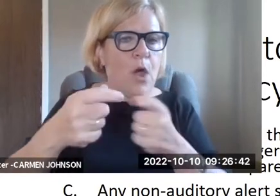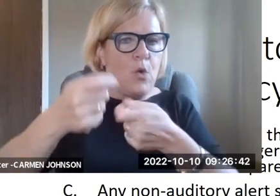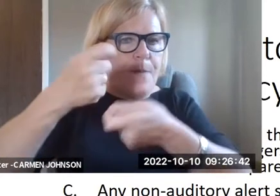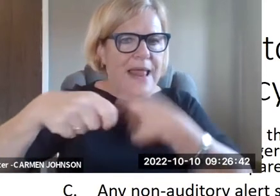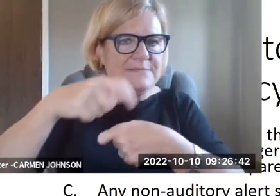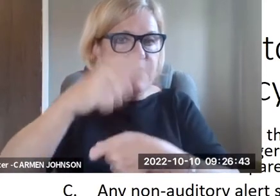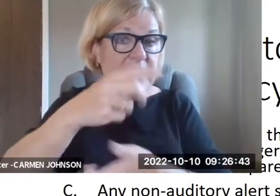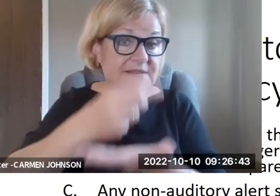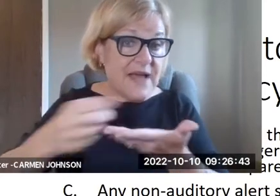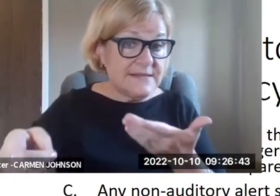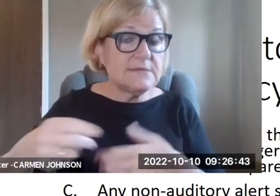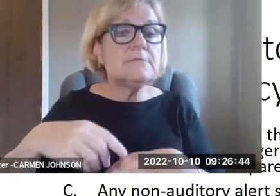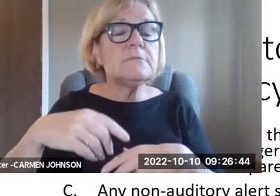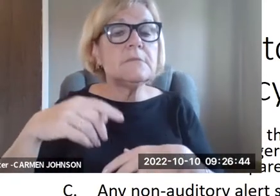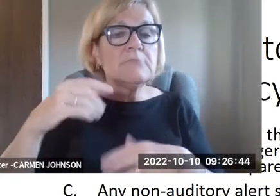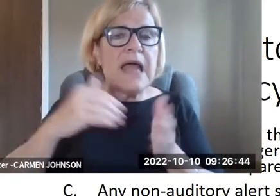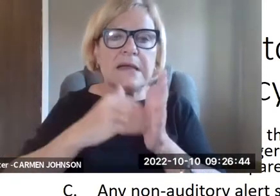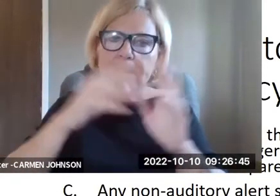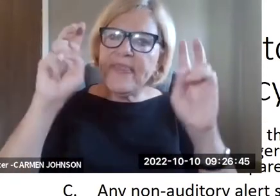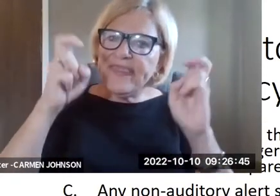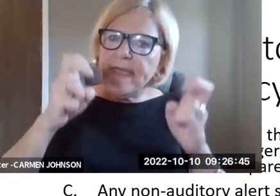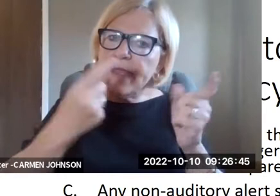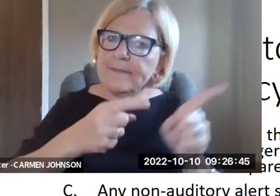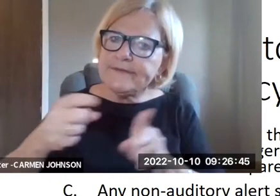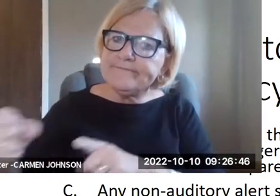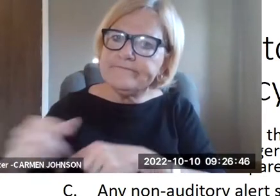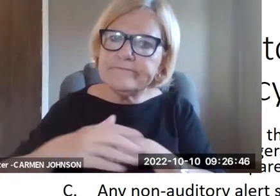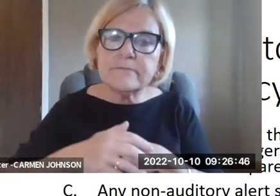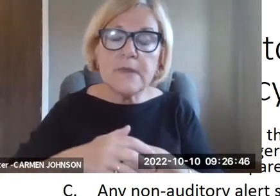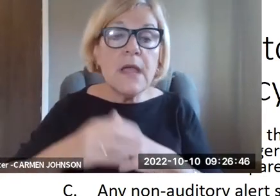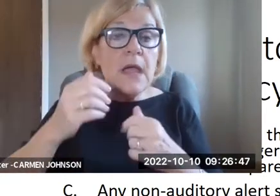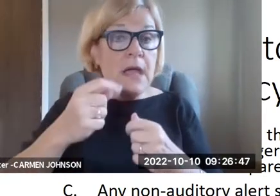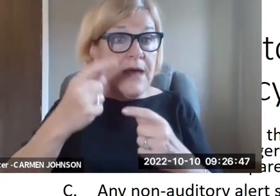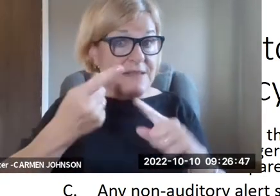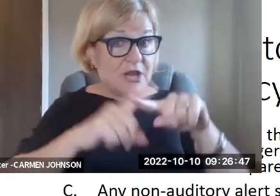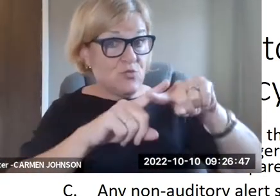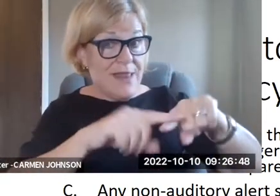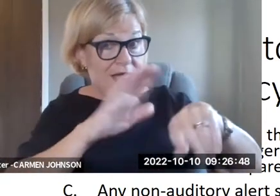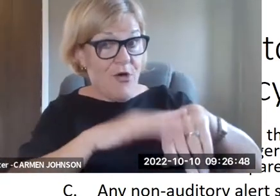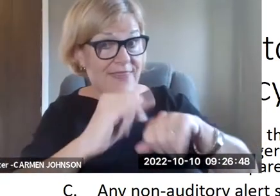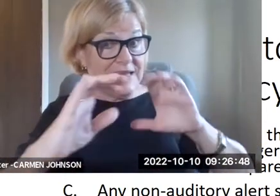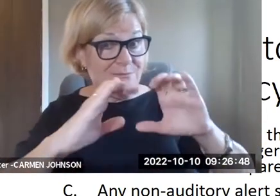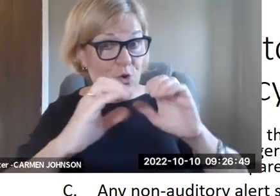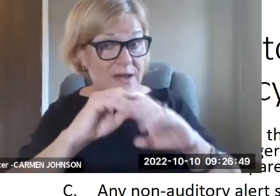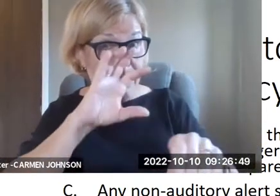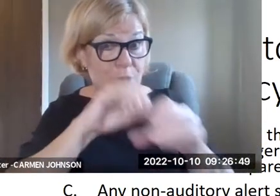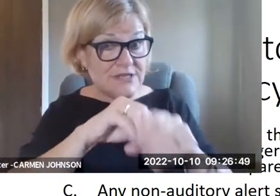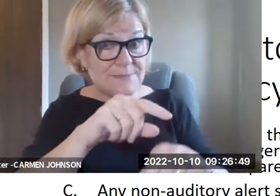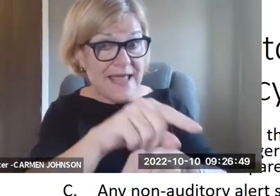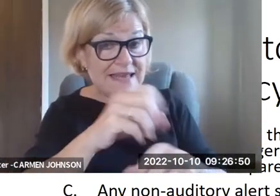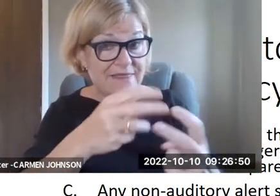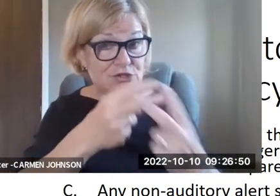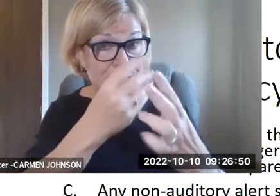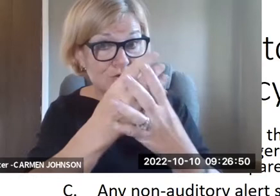Um, and we've, uh, so the policy also requires prompt repair and replacement of these devices. This is a common theme